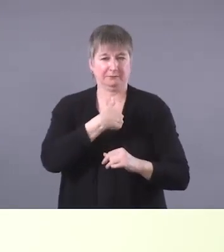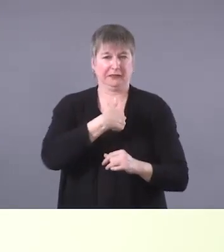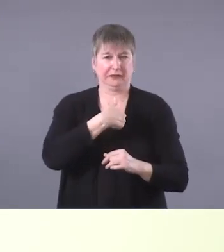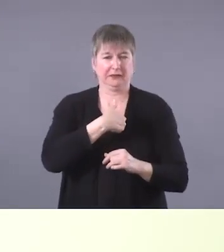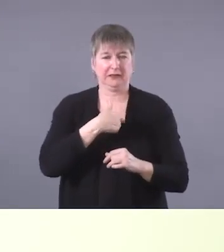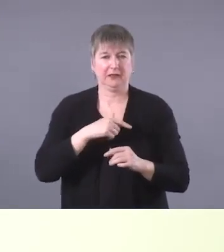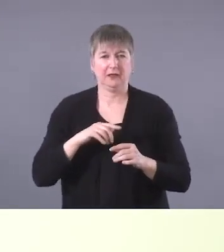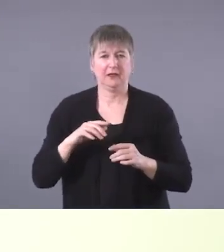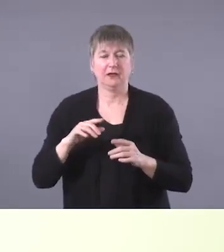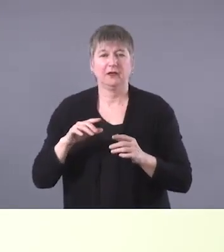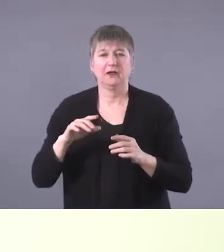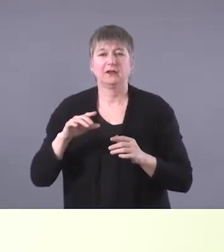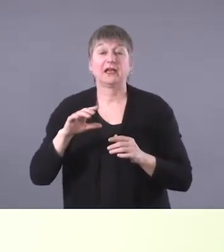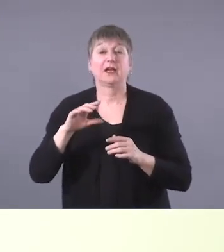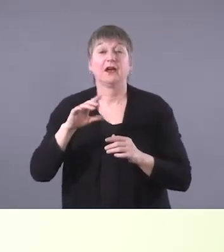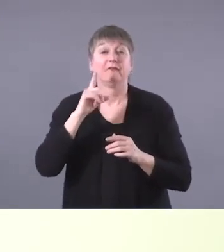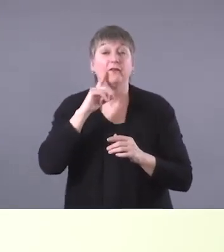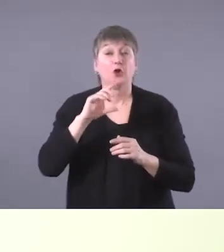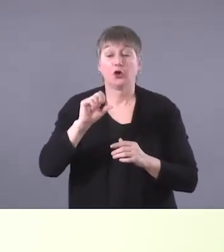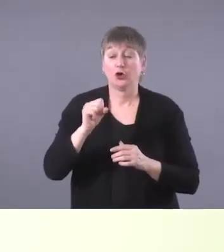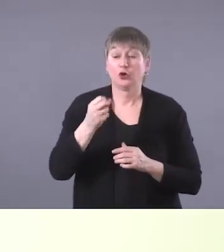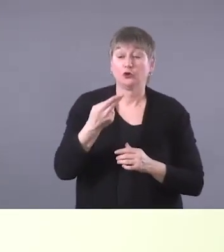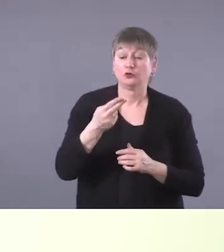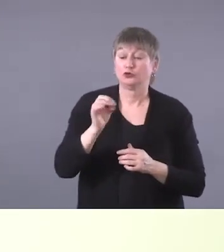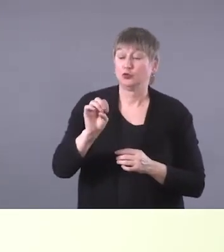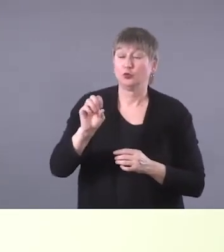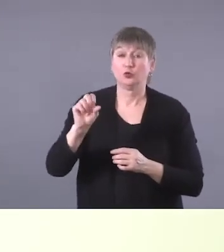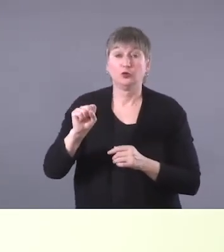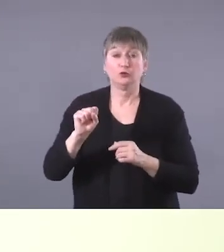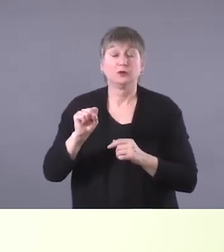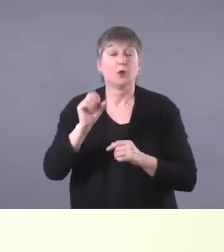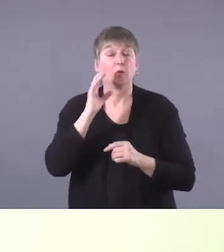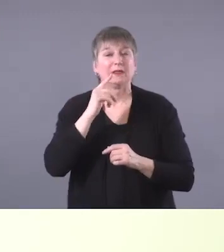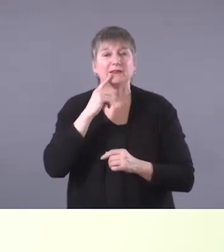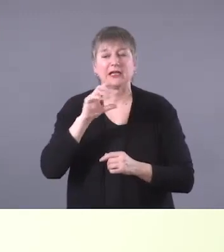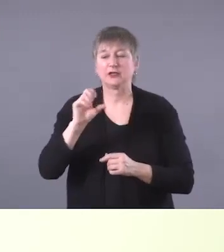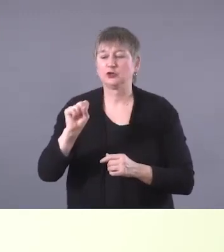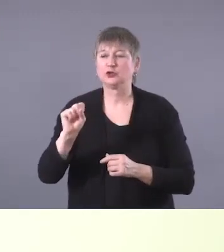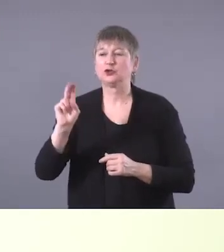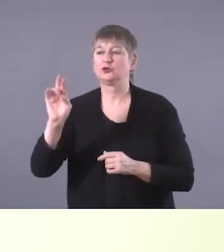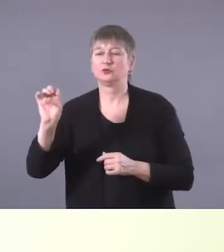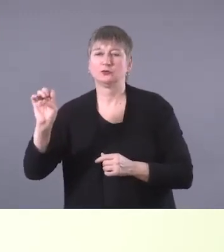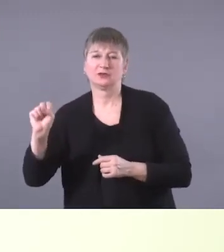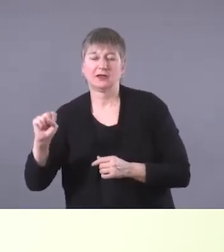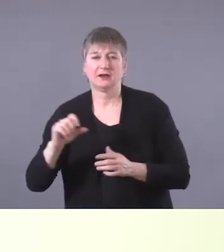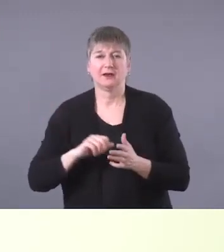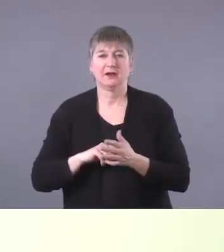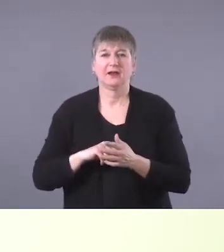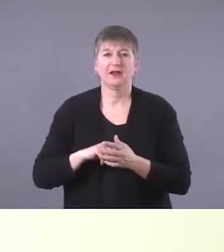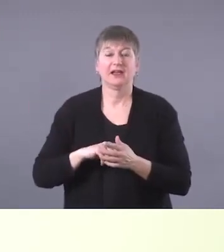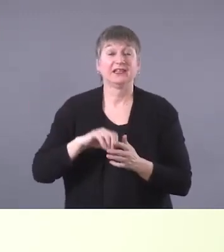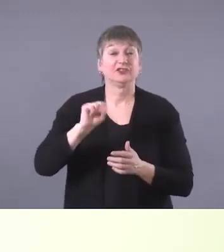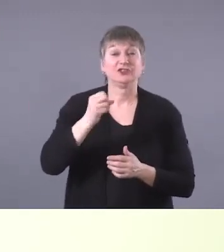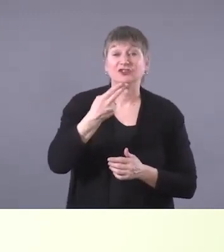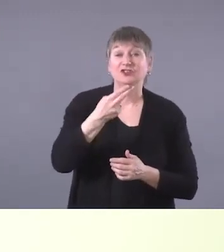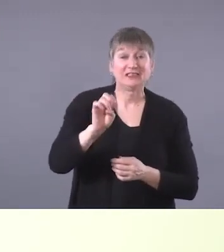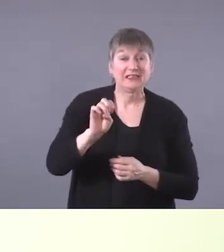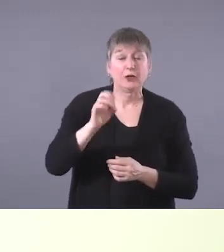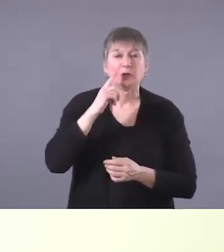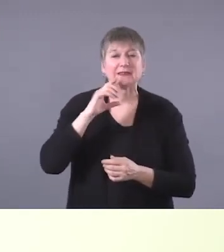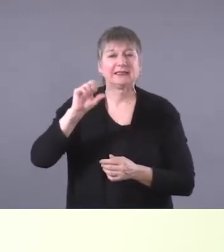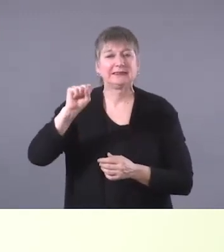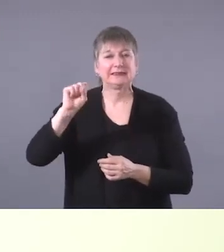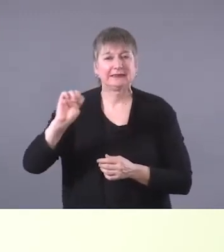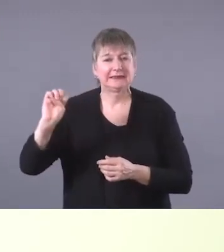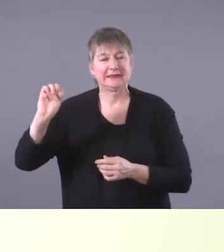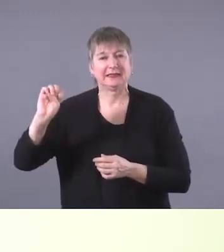sues for shoes, um, or, um, C for she, uh, and they also don't tend to have a th sound